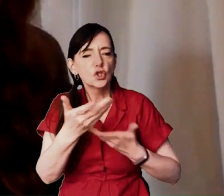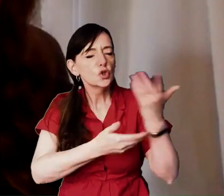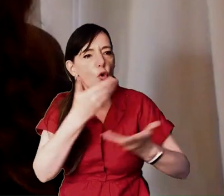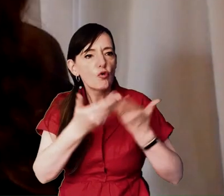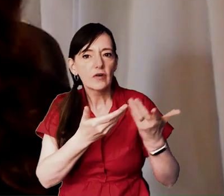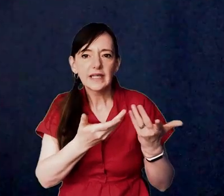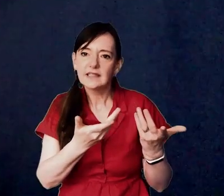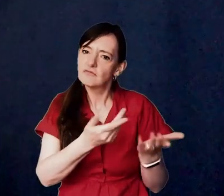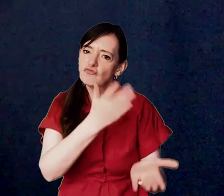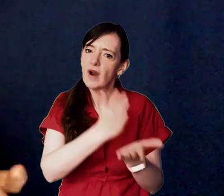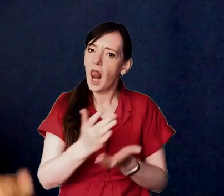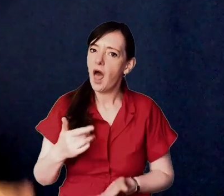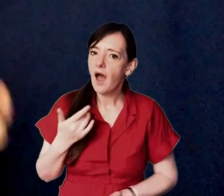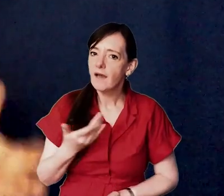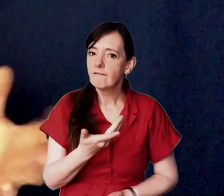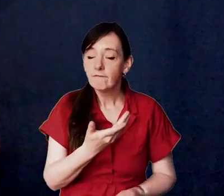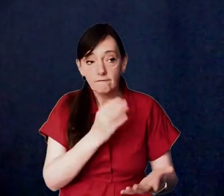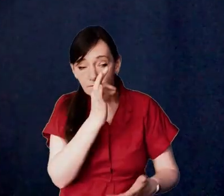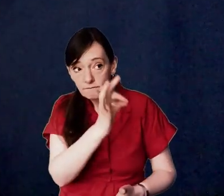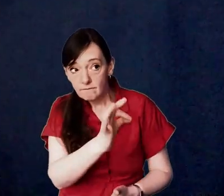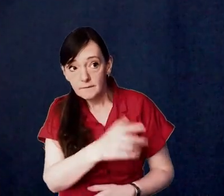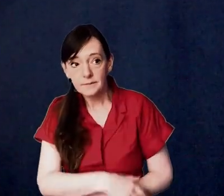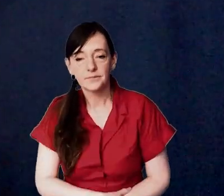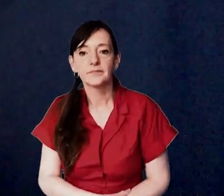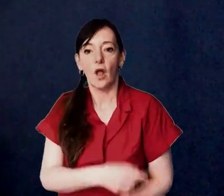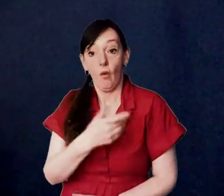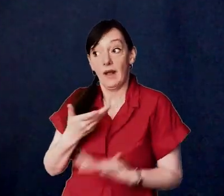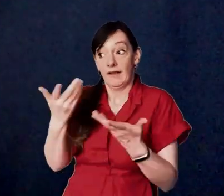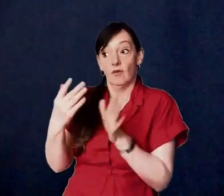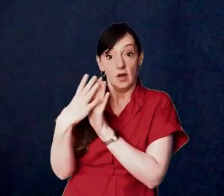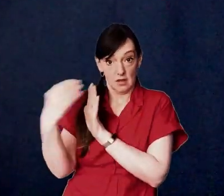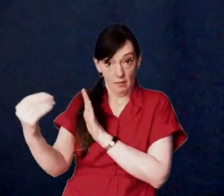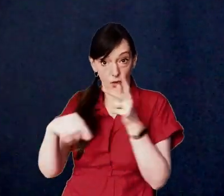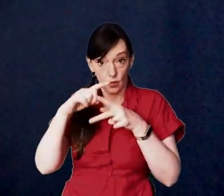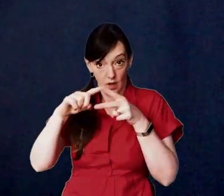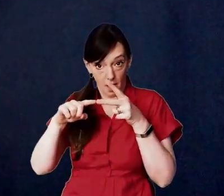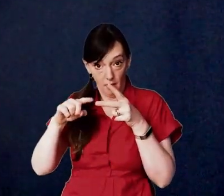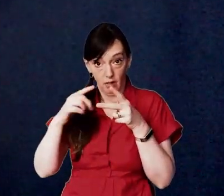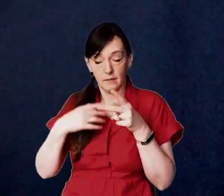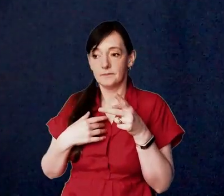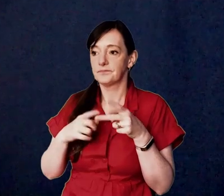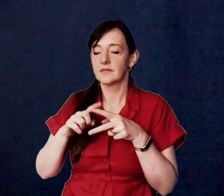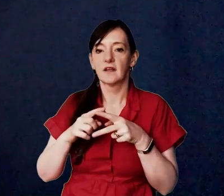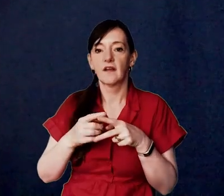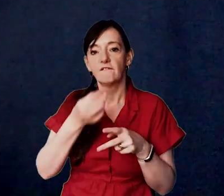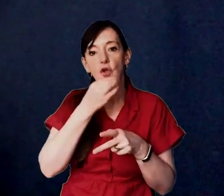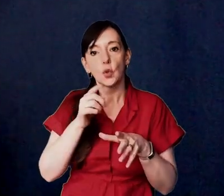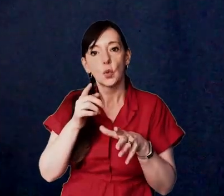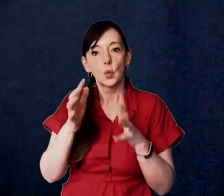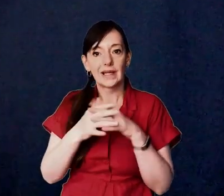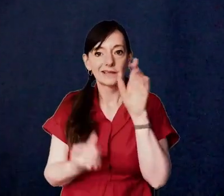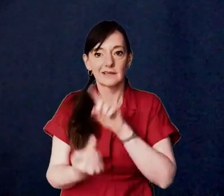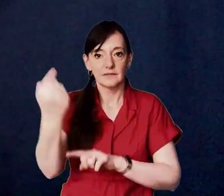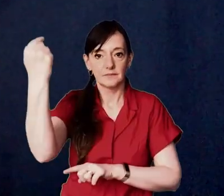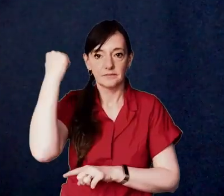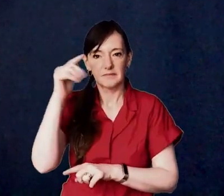this actually work well yeah i mean god is at work in so many ways let me just give you a couple of examples of ways i've seen this a